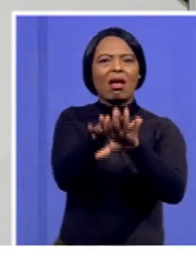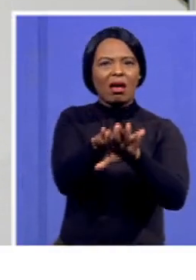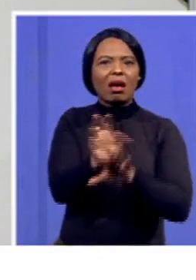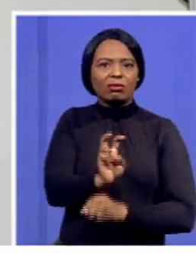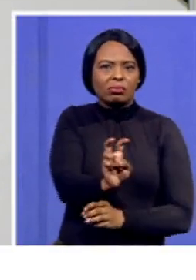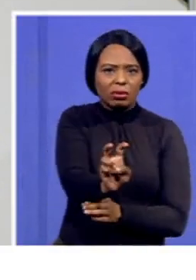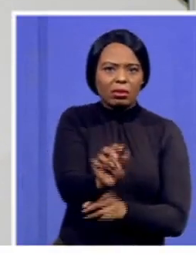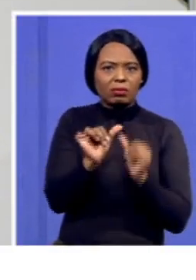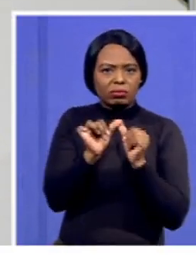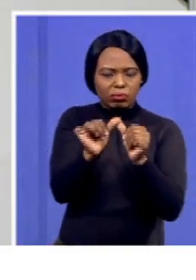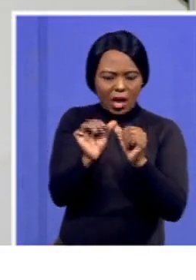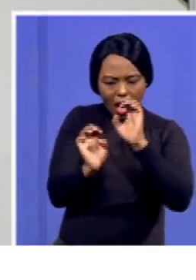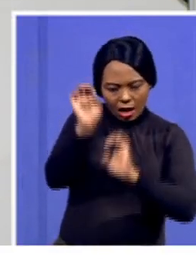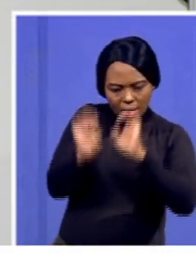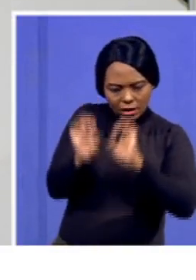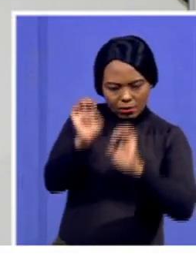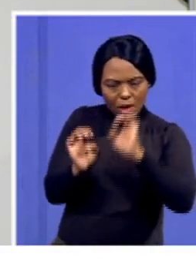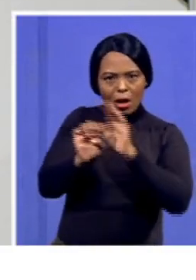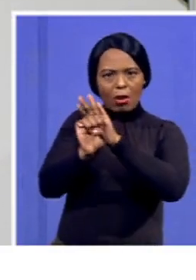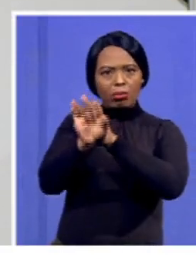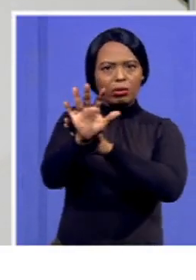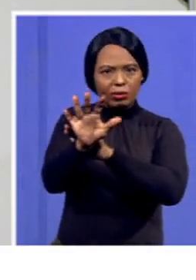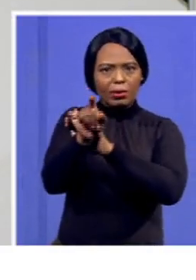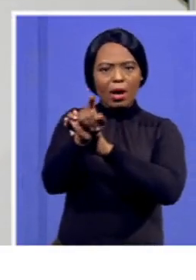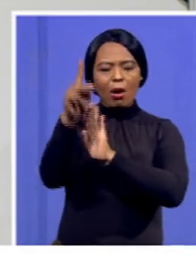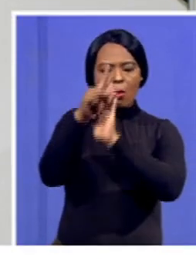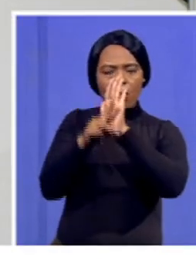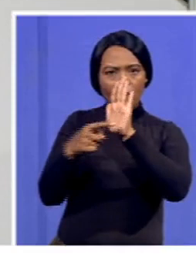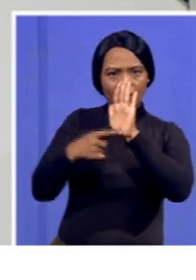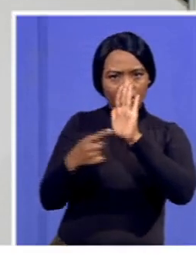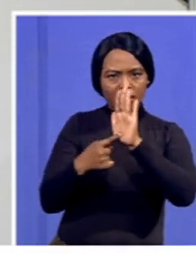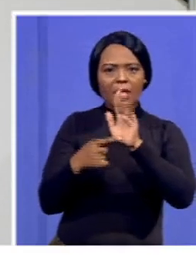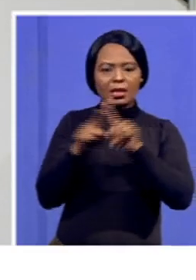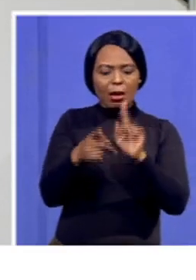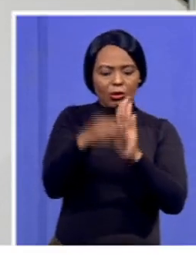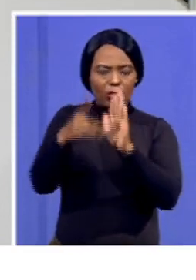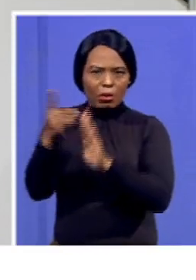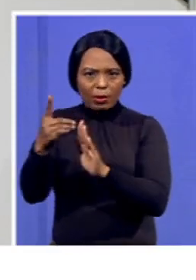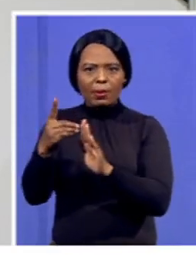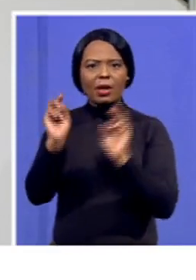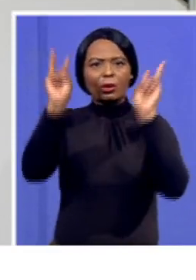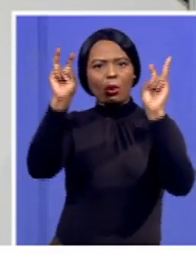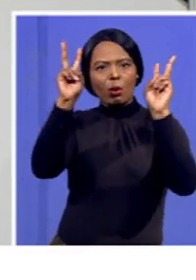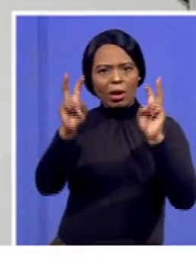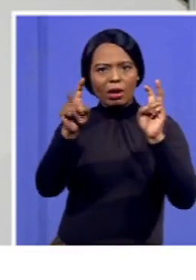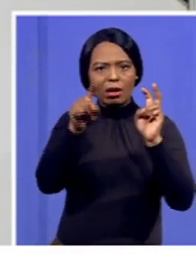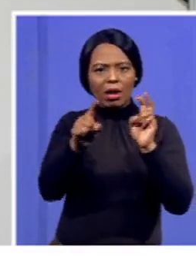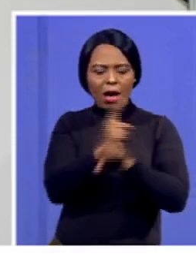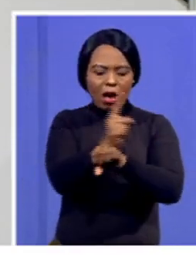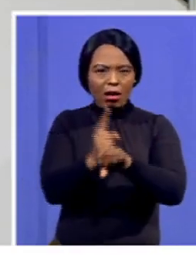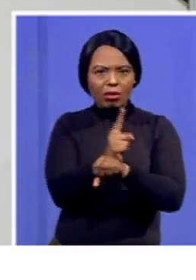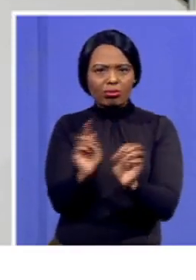assessment of our broadcasting policy developments, that can versus topics such as our radio,